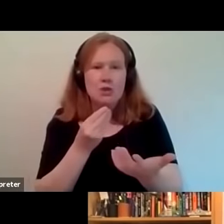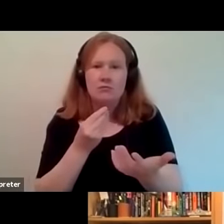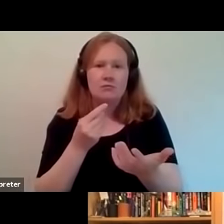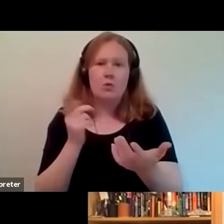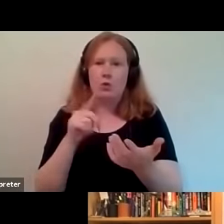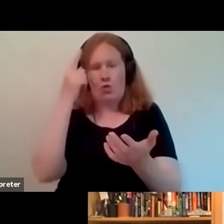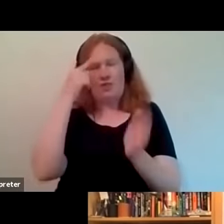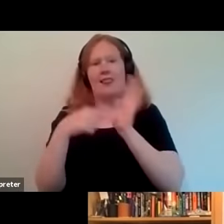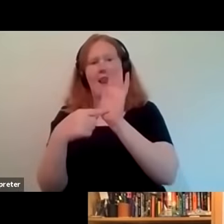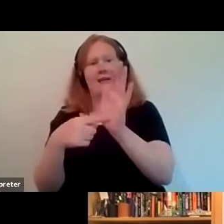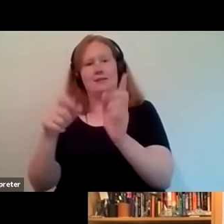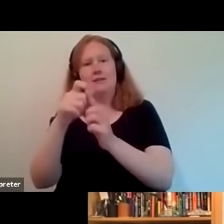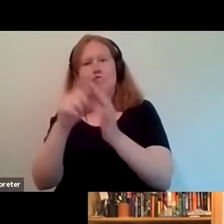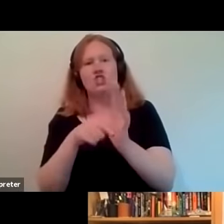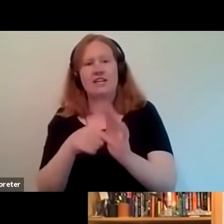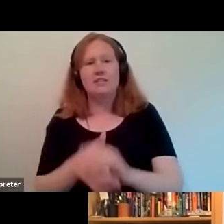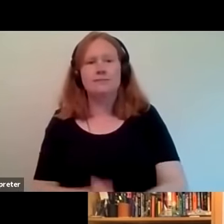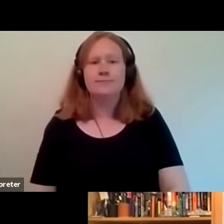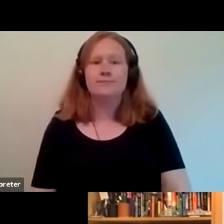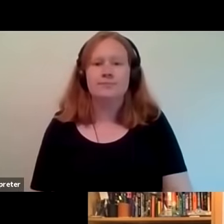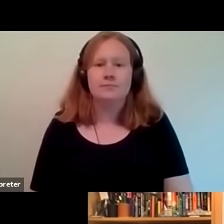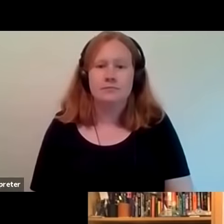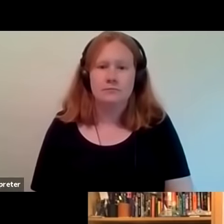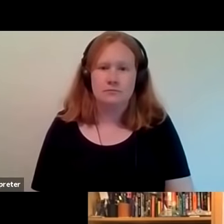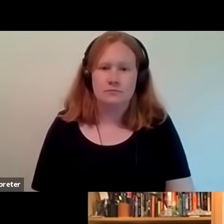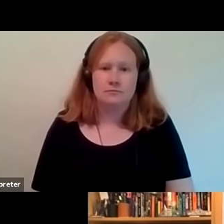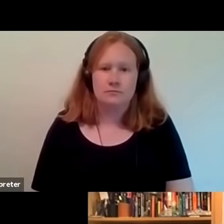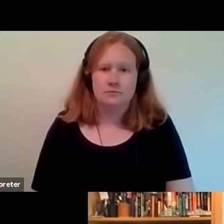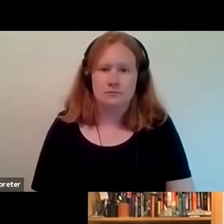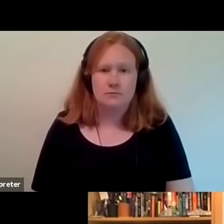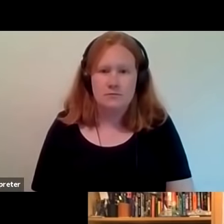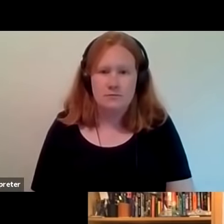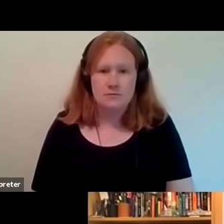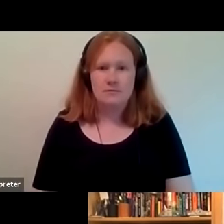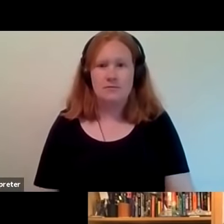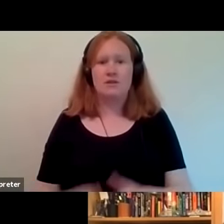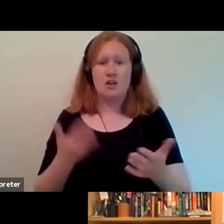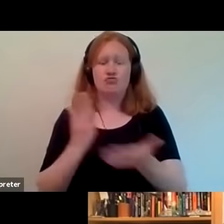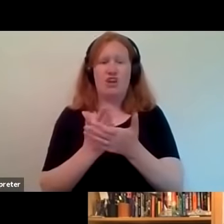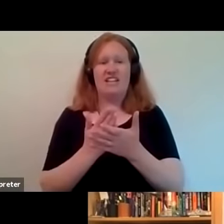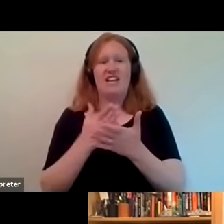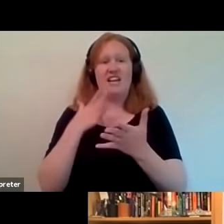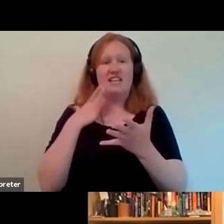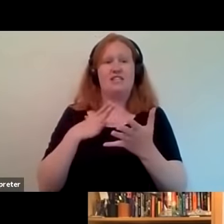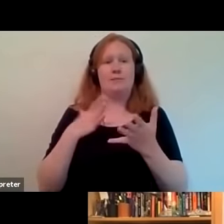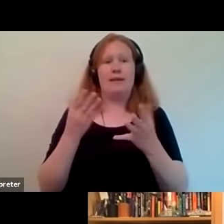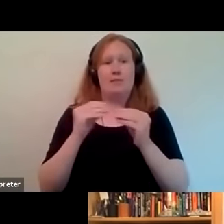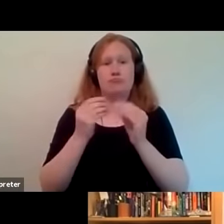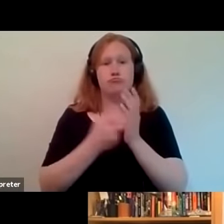yeah sure so i mean obviously as i said i'd like it needs to be in the brent museum and archive because